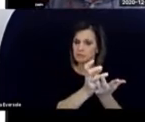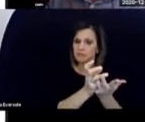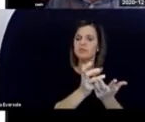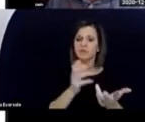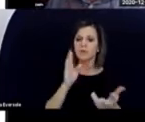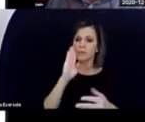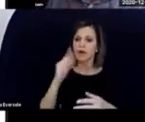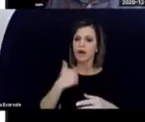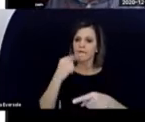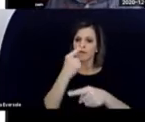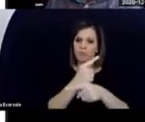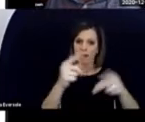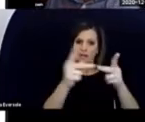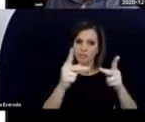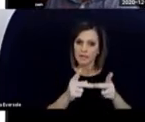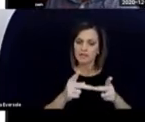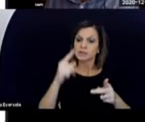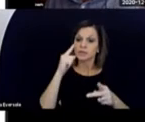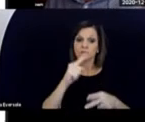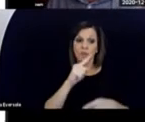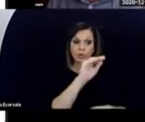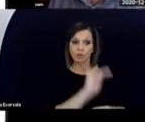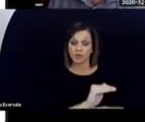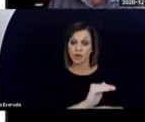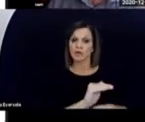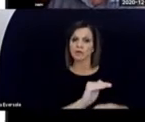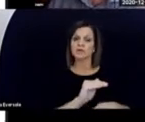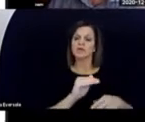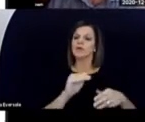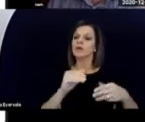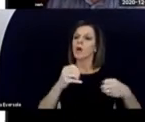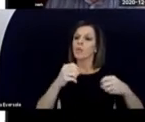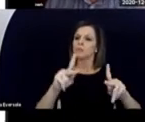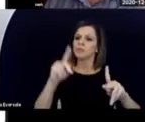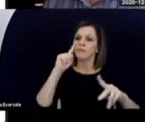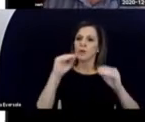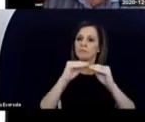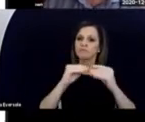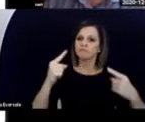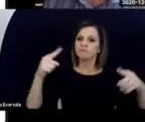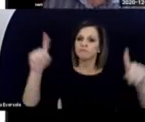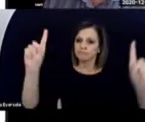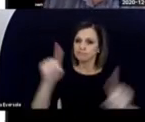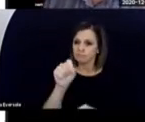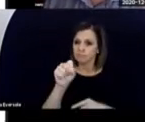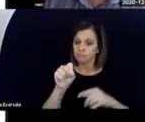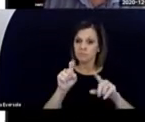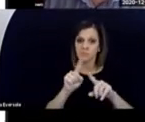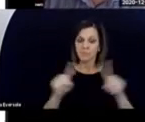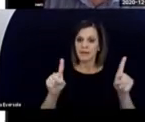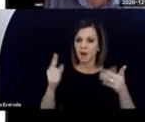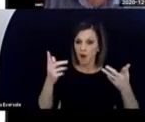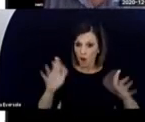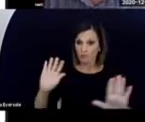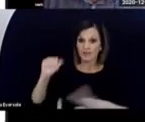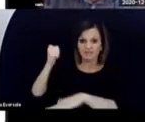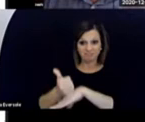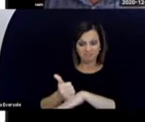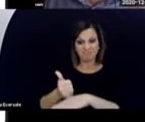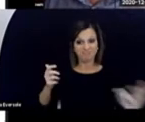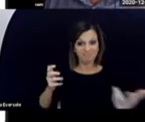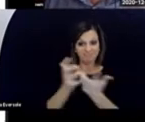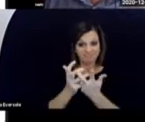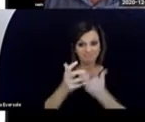creating an appropriate program, but it won't exist already. There has to be work